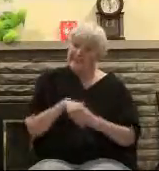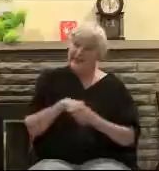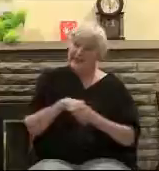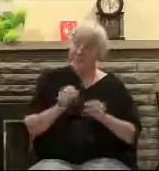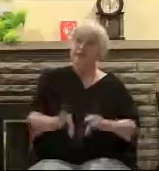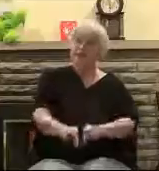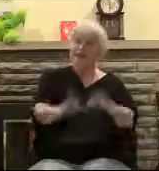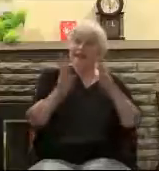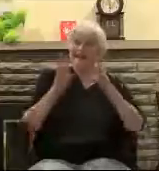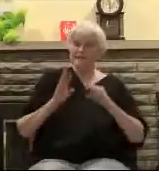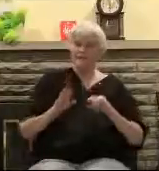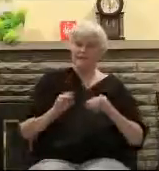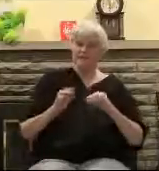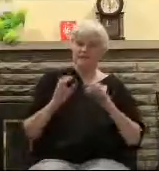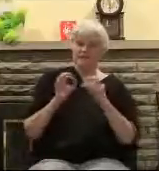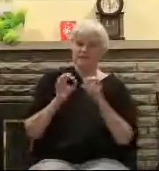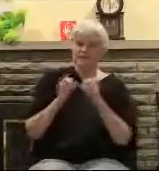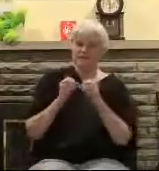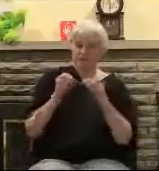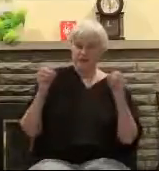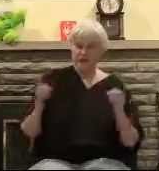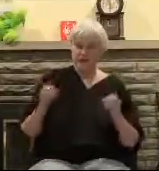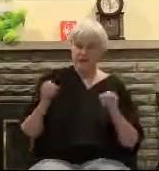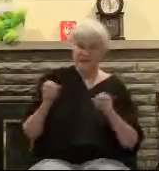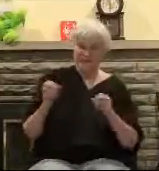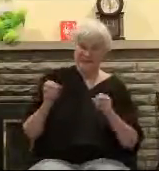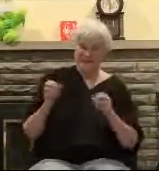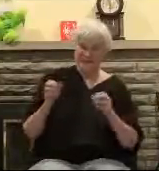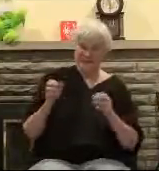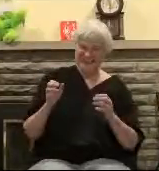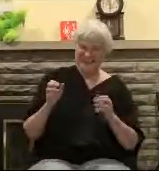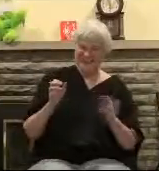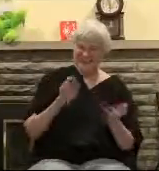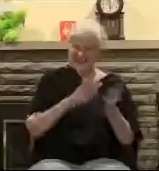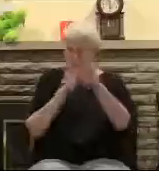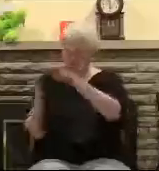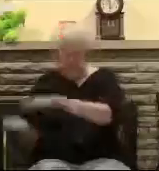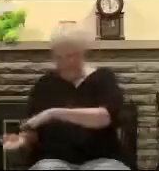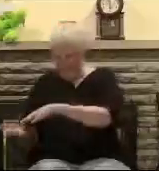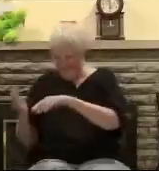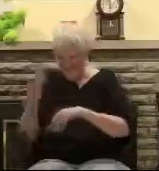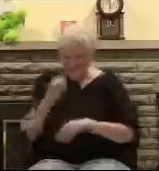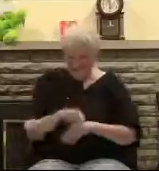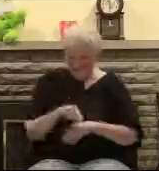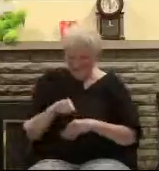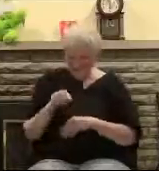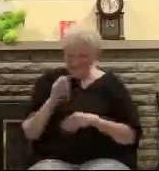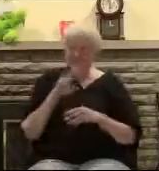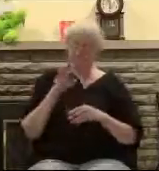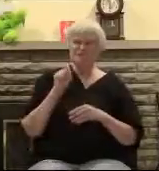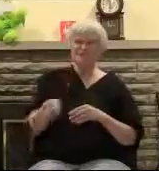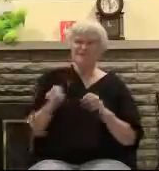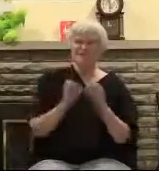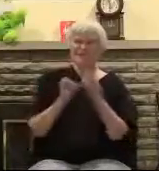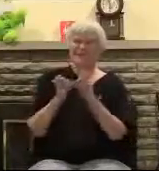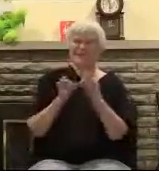his body would not decay. He would be buried and he would rise from the dead without corruption. Now, you